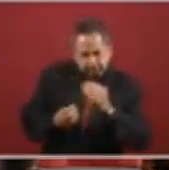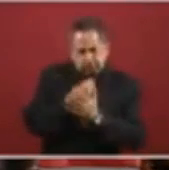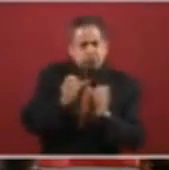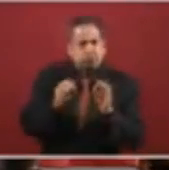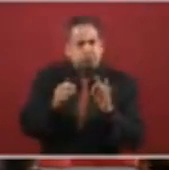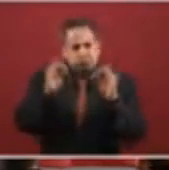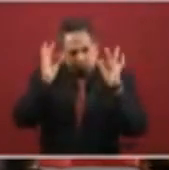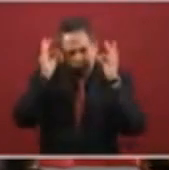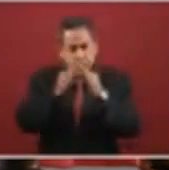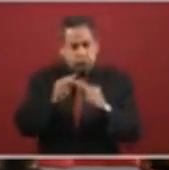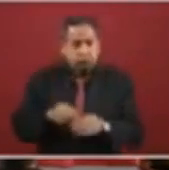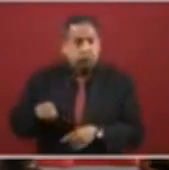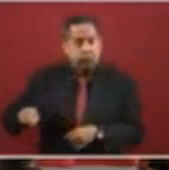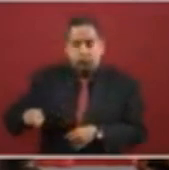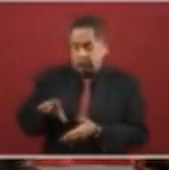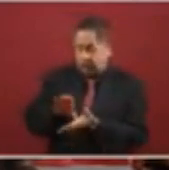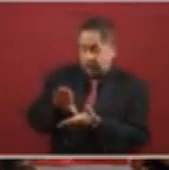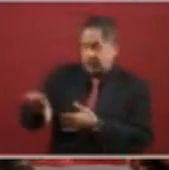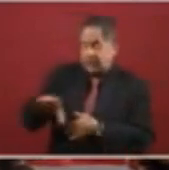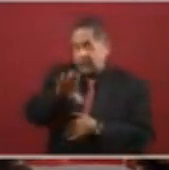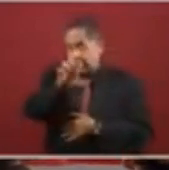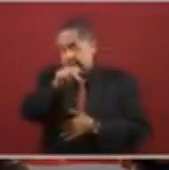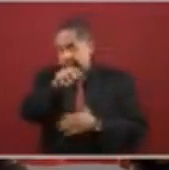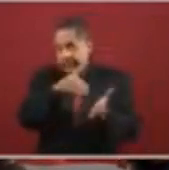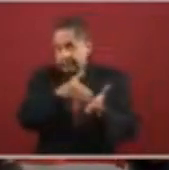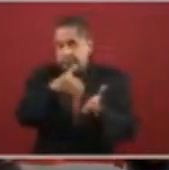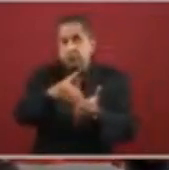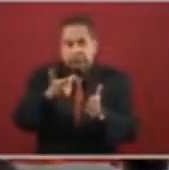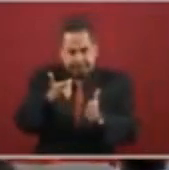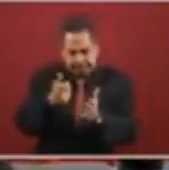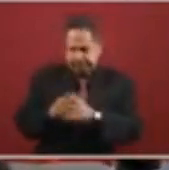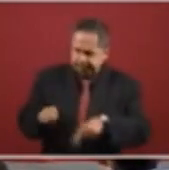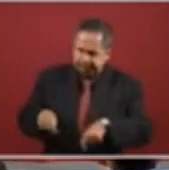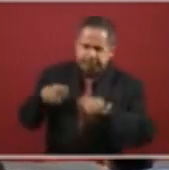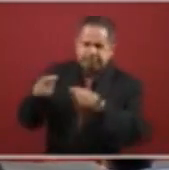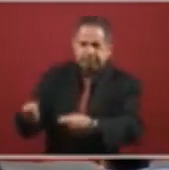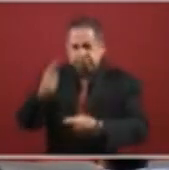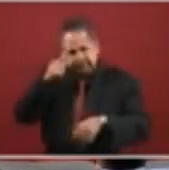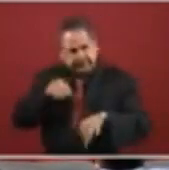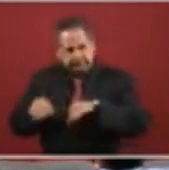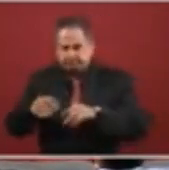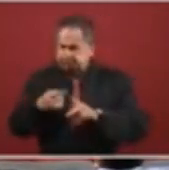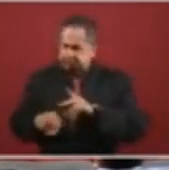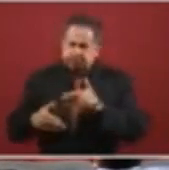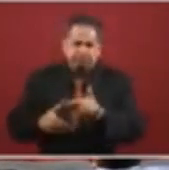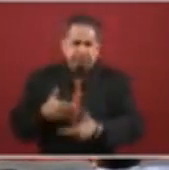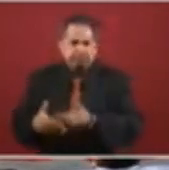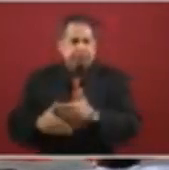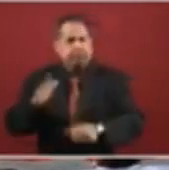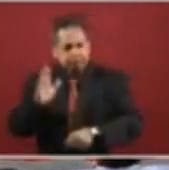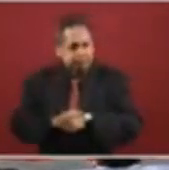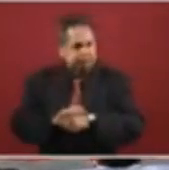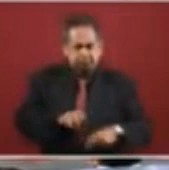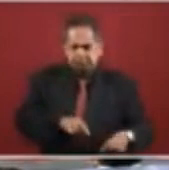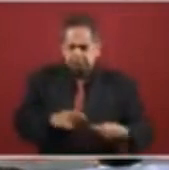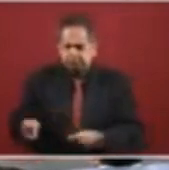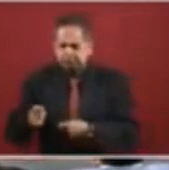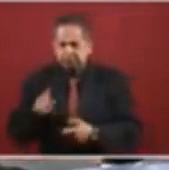disposed $60 million in order to do this job